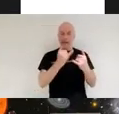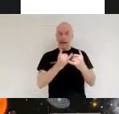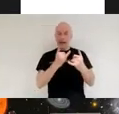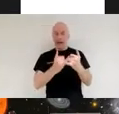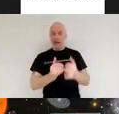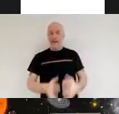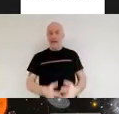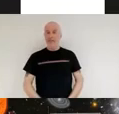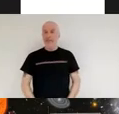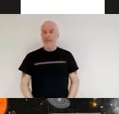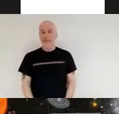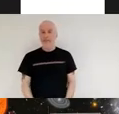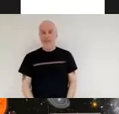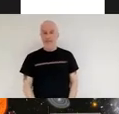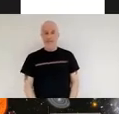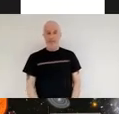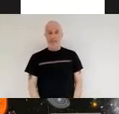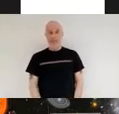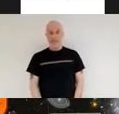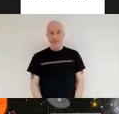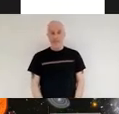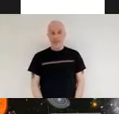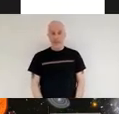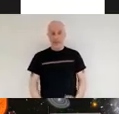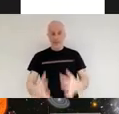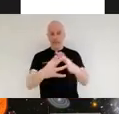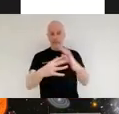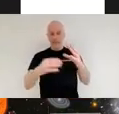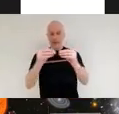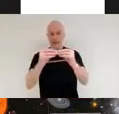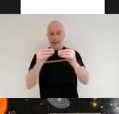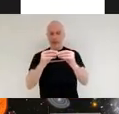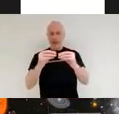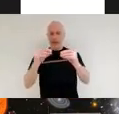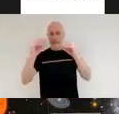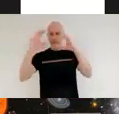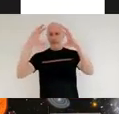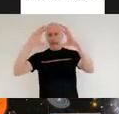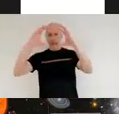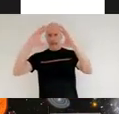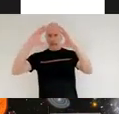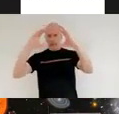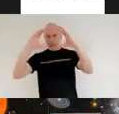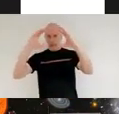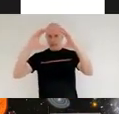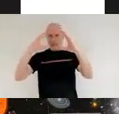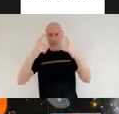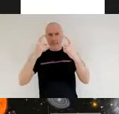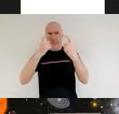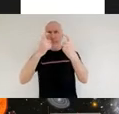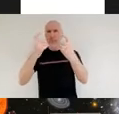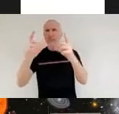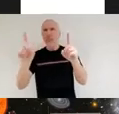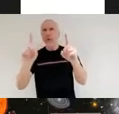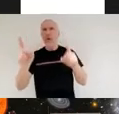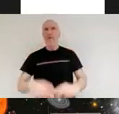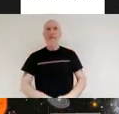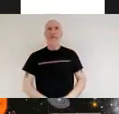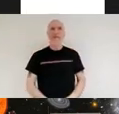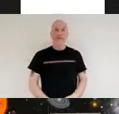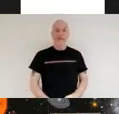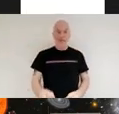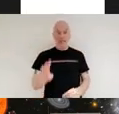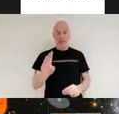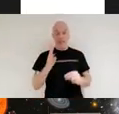so what is the web telescope going to be investigating then well web has got four main areas of